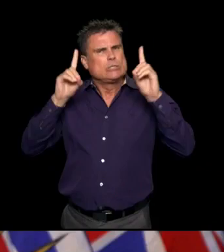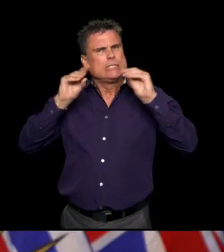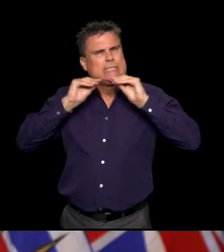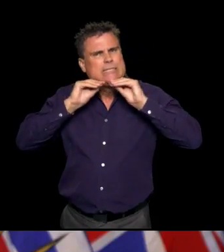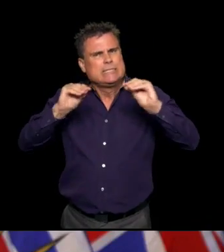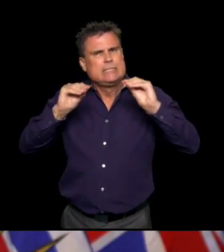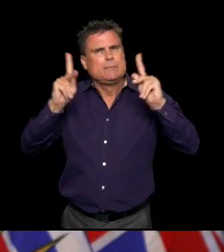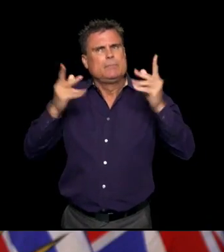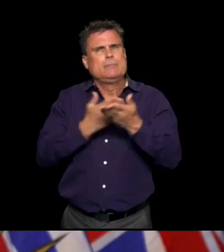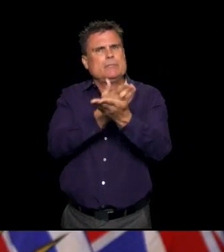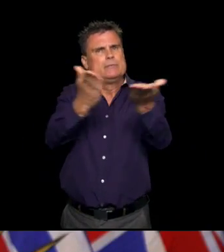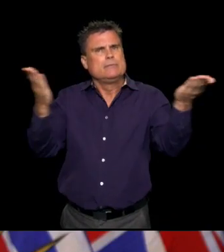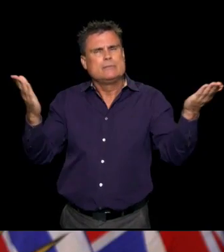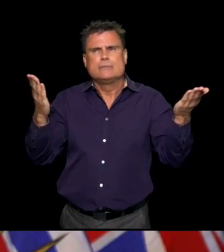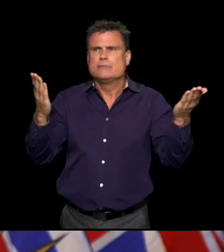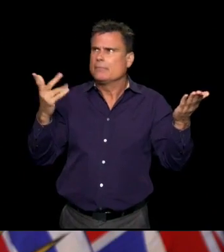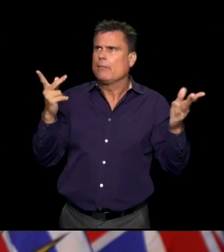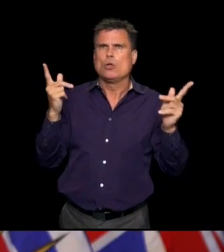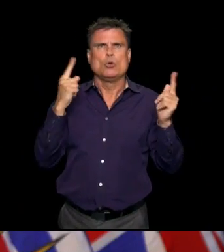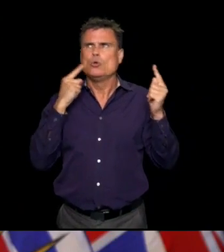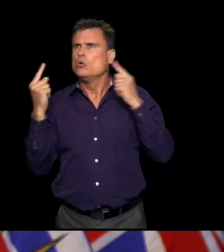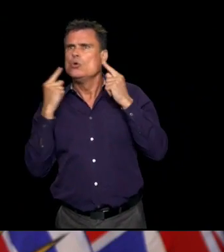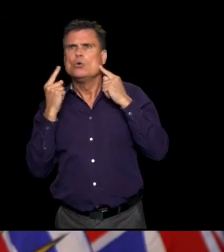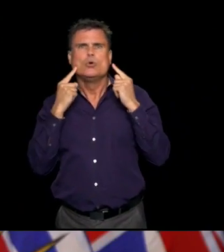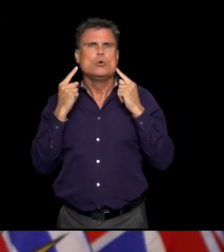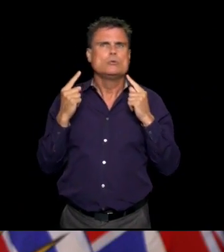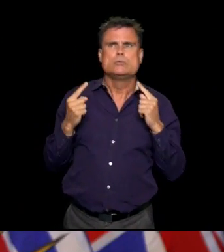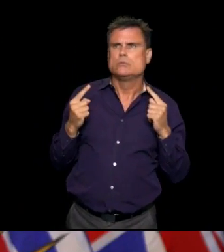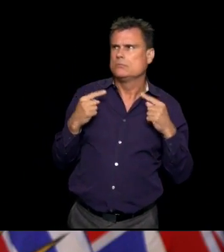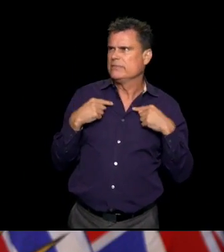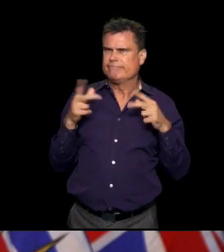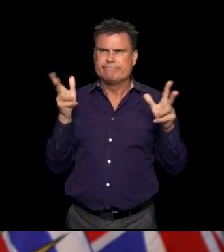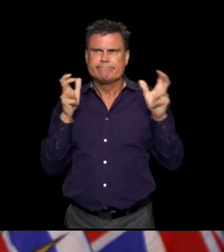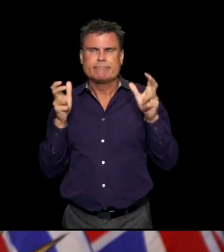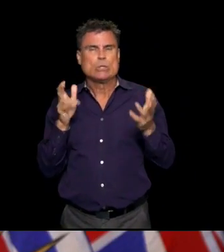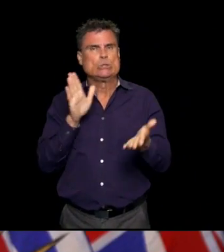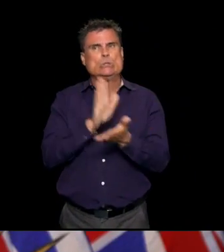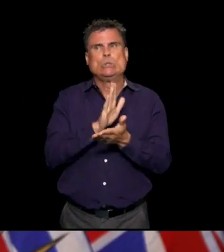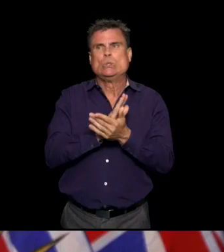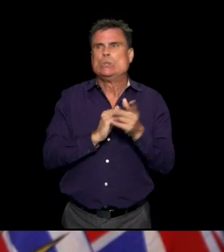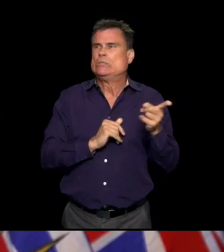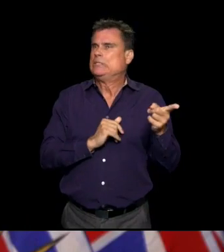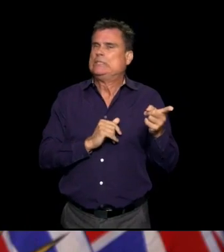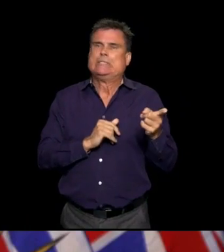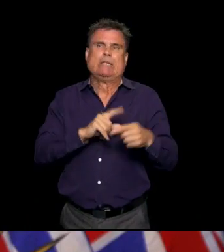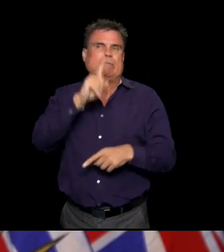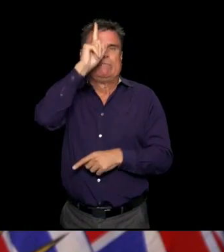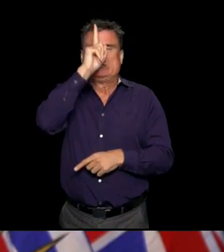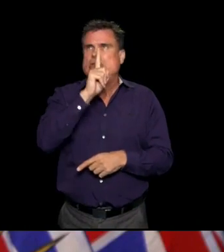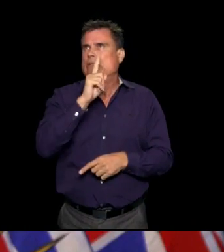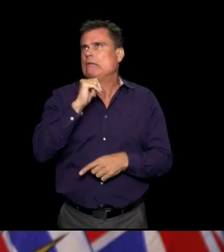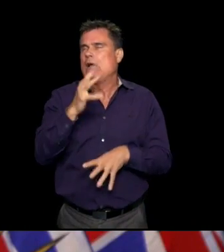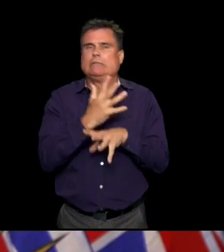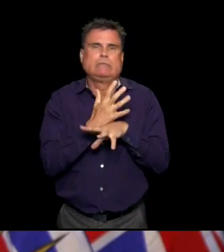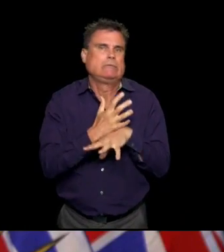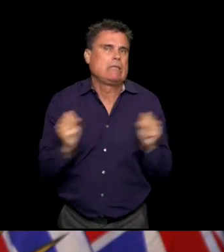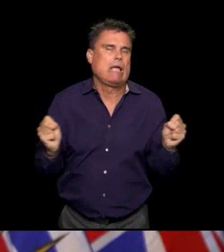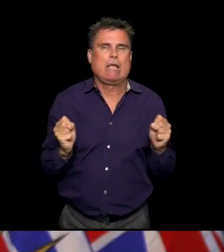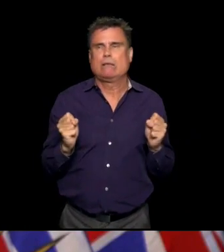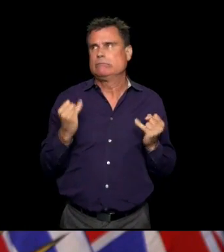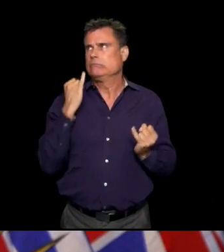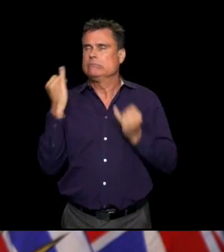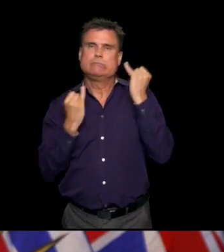But we're still hearing from people that are worried about schools not being safe. keeping COVID out depends on trusting everyone going in